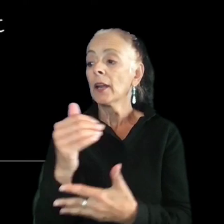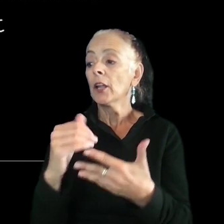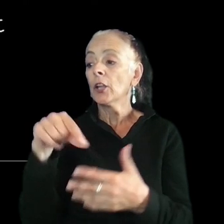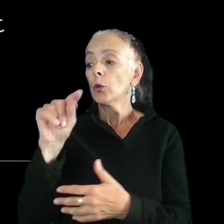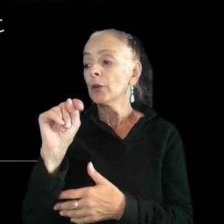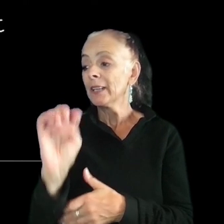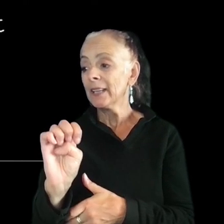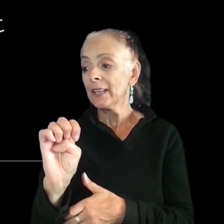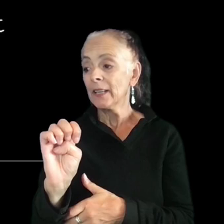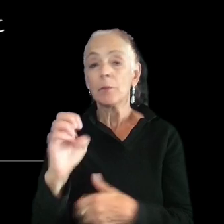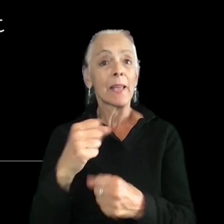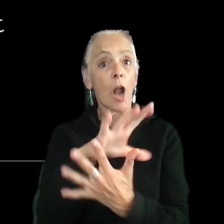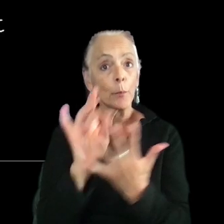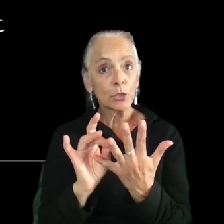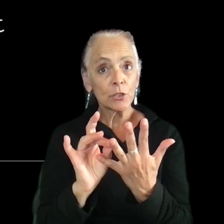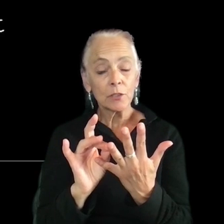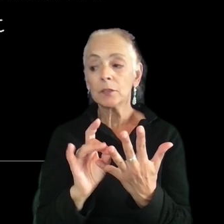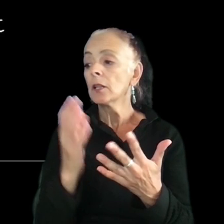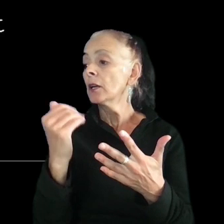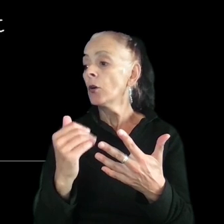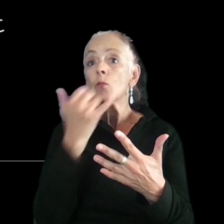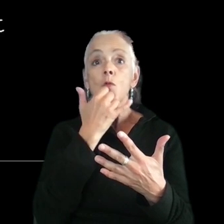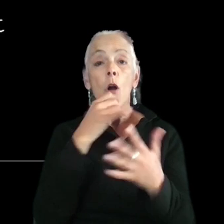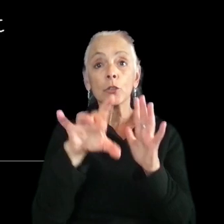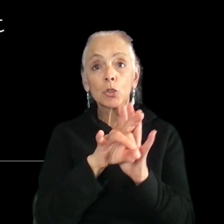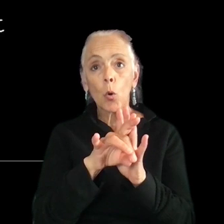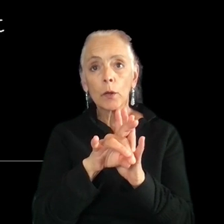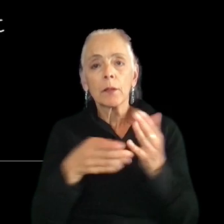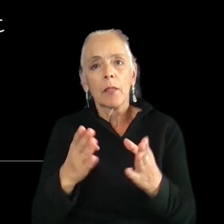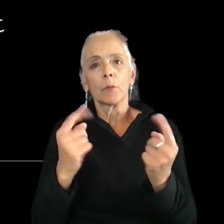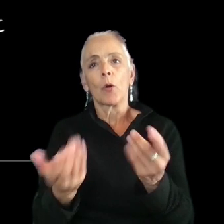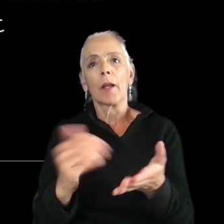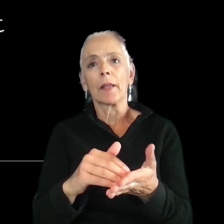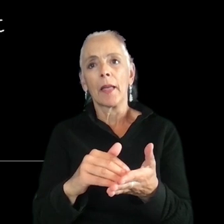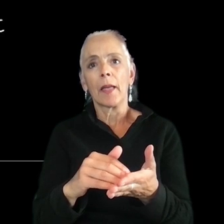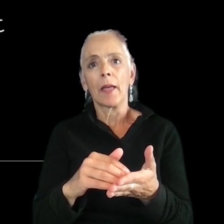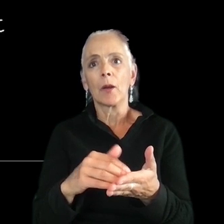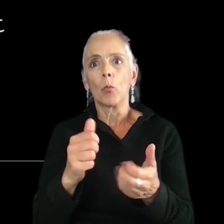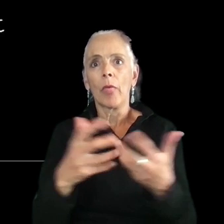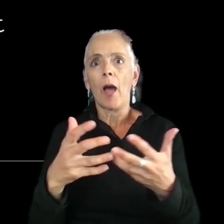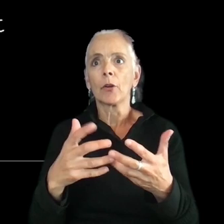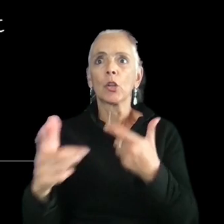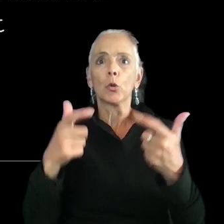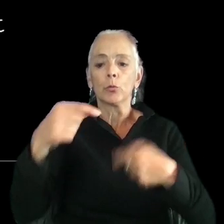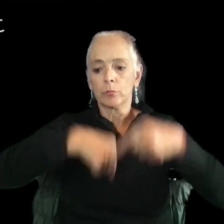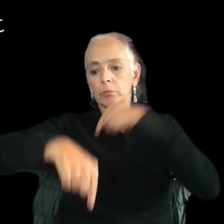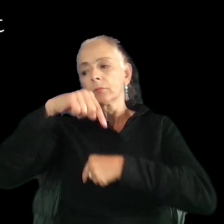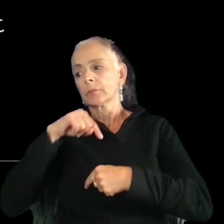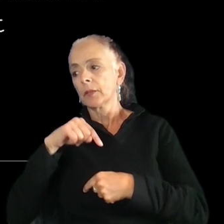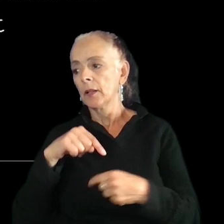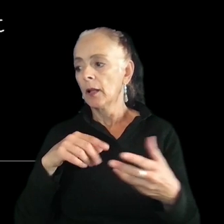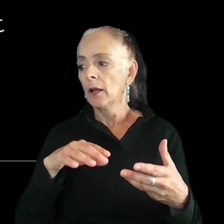optional on your settings. If someone picks the wrong choice, let them try again without any sort of major repercussions. Dying to the same